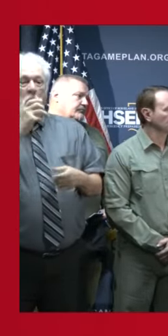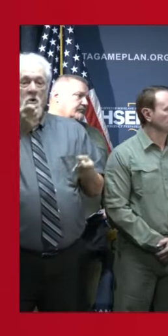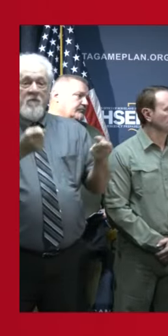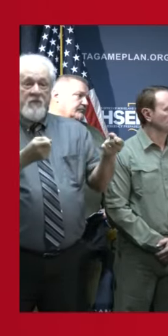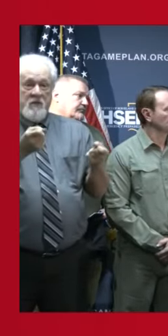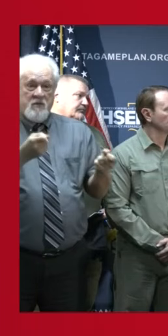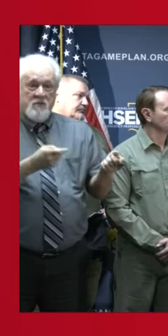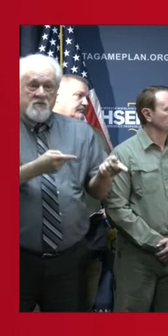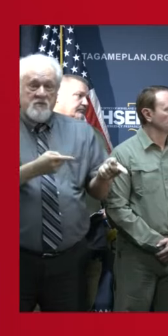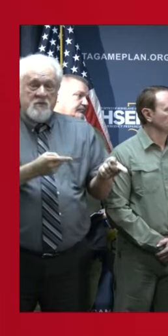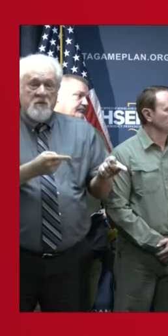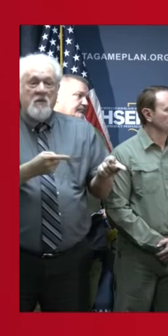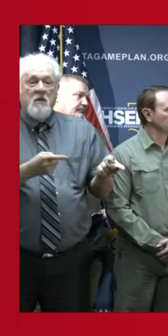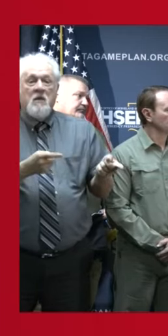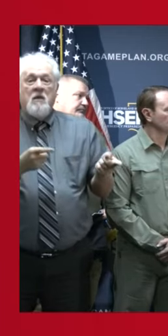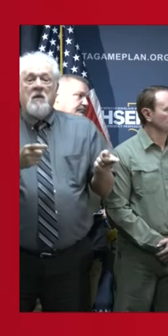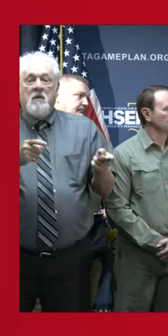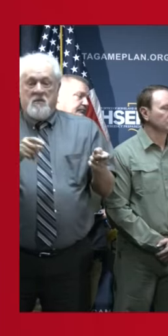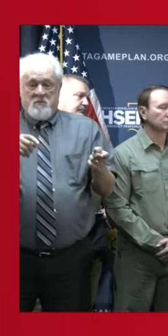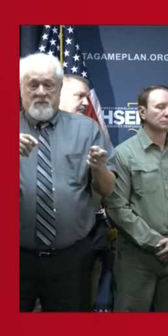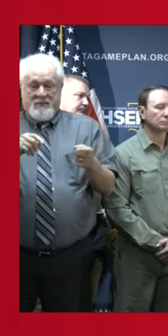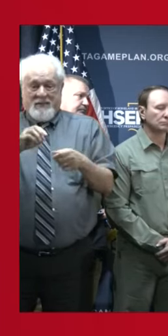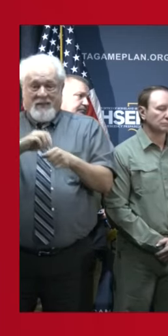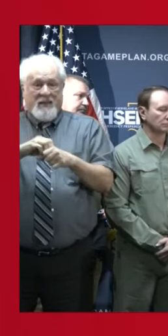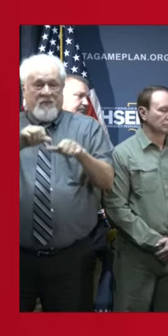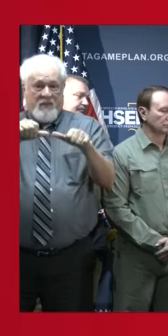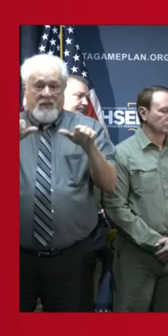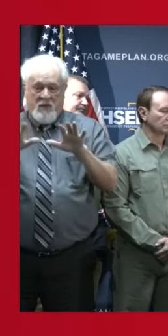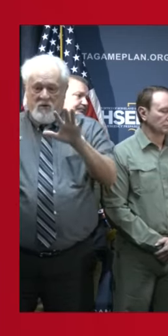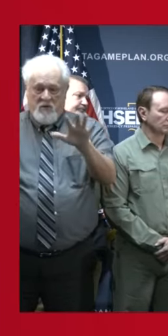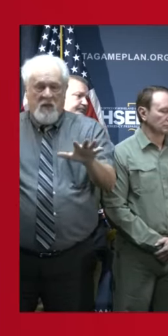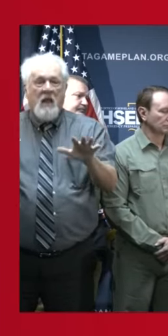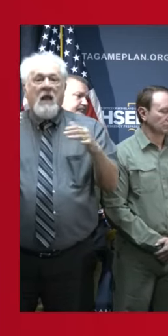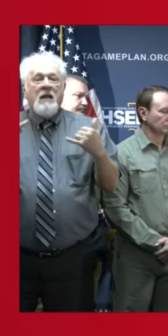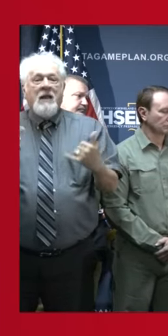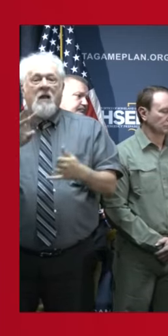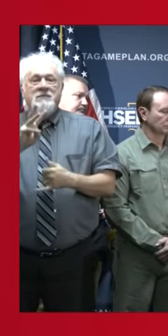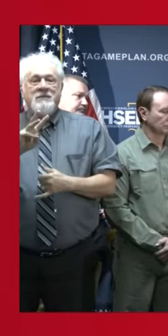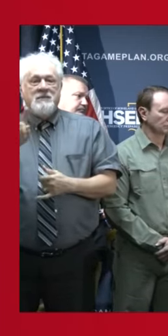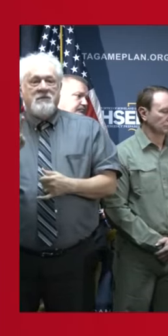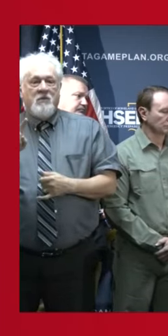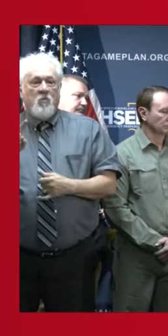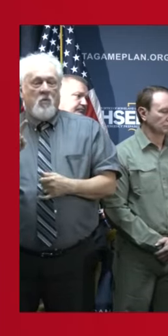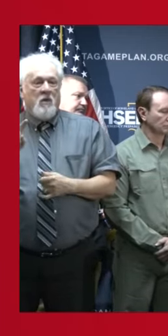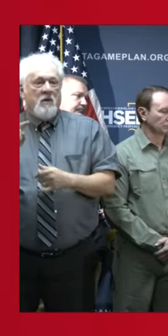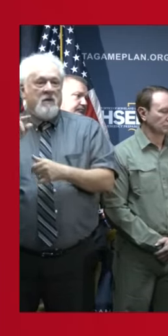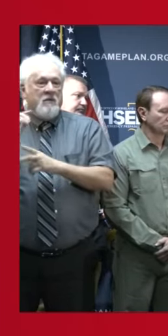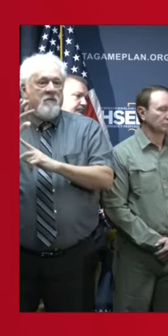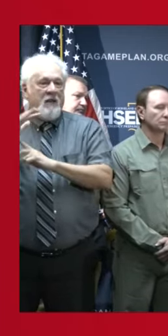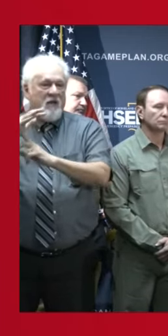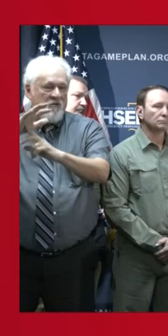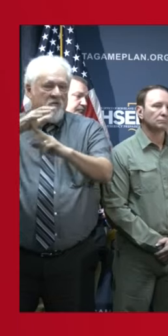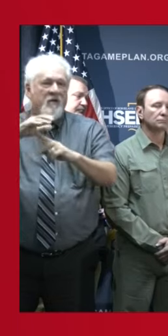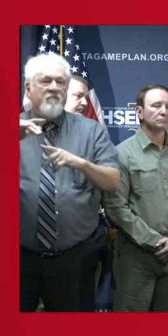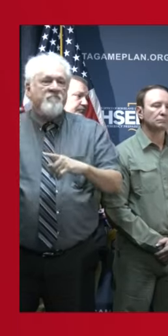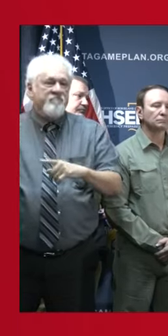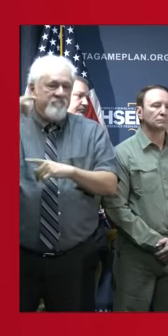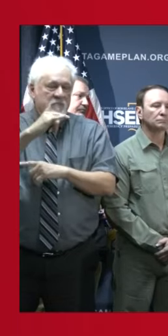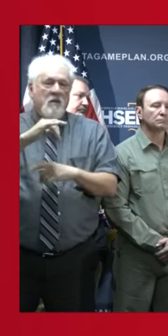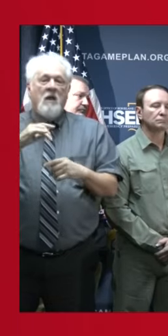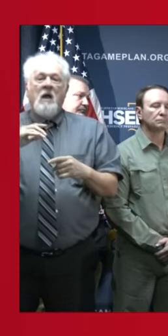in the area of operations. We also have now 61 aircraft in the aviation task force.